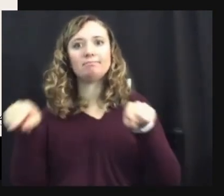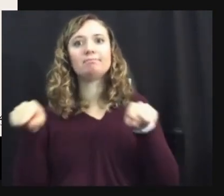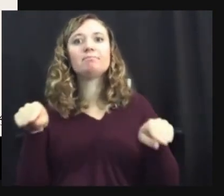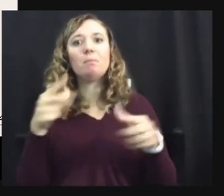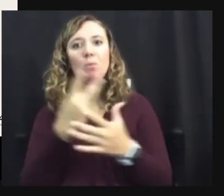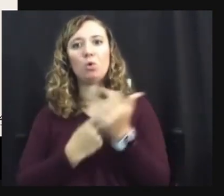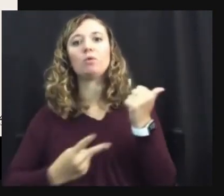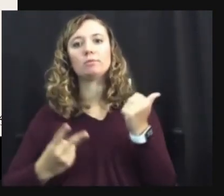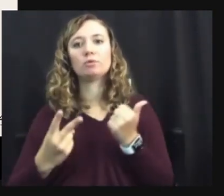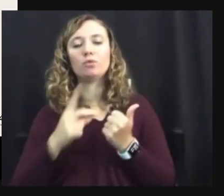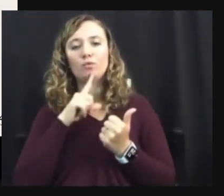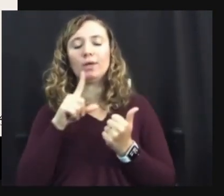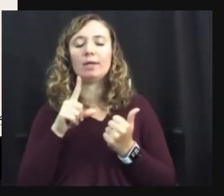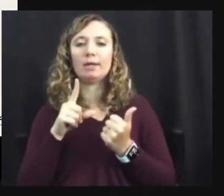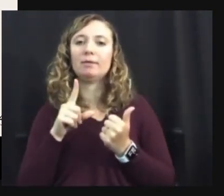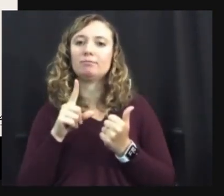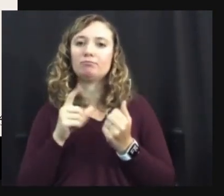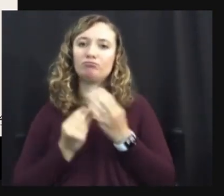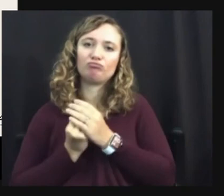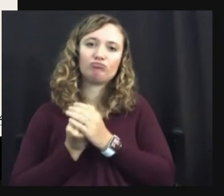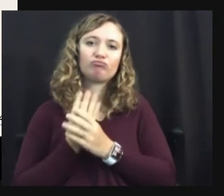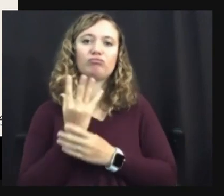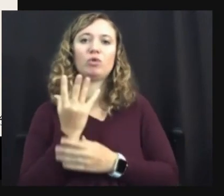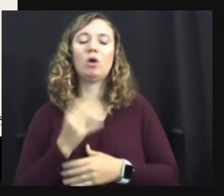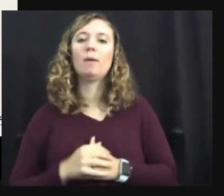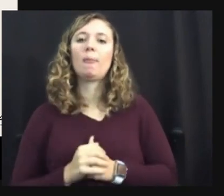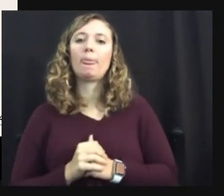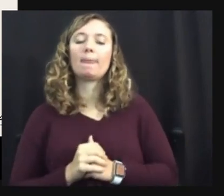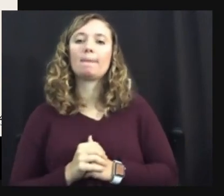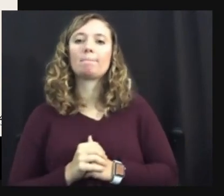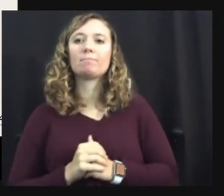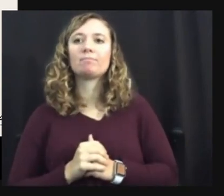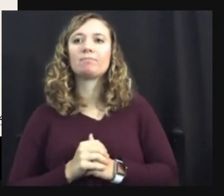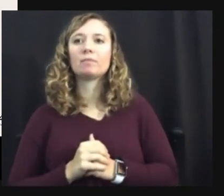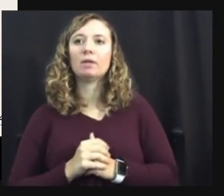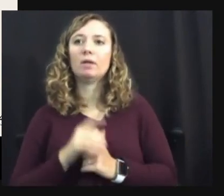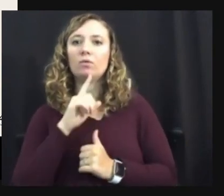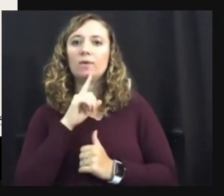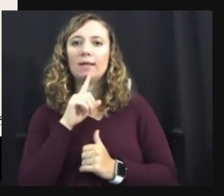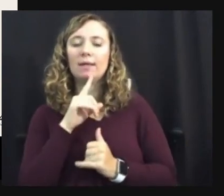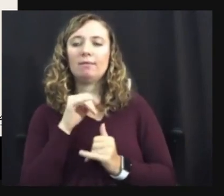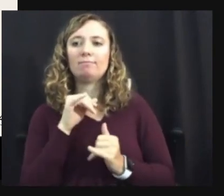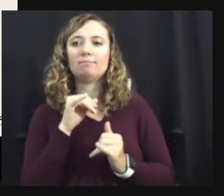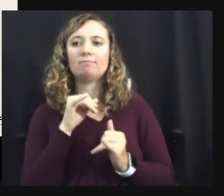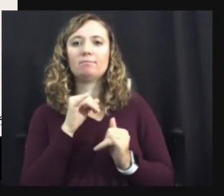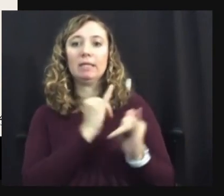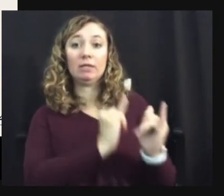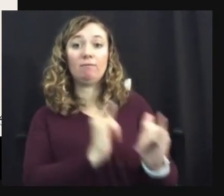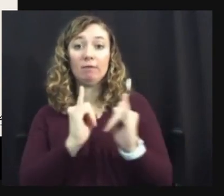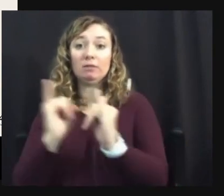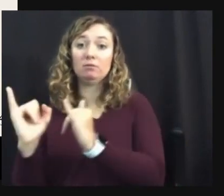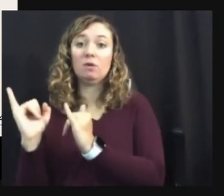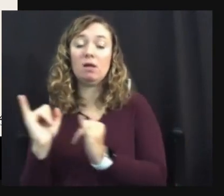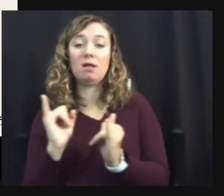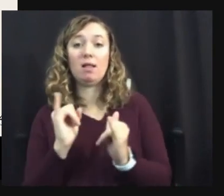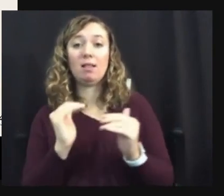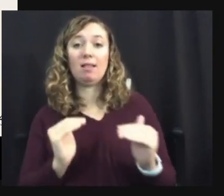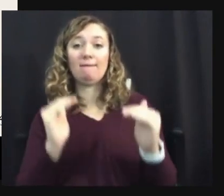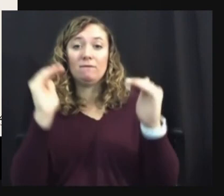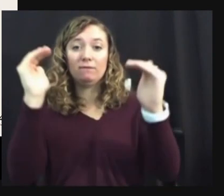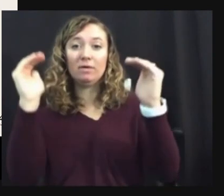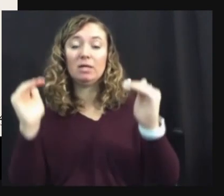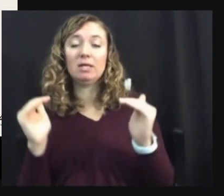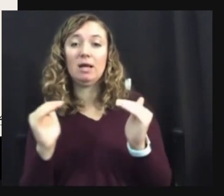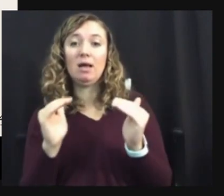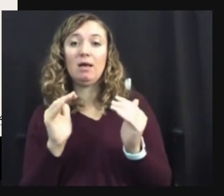um, and also individual level, um, adjustments. So, um, like if one